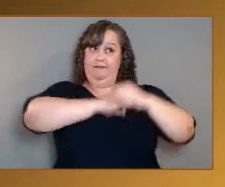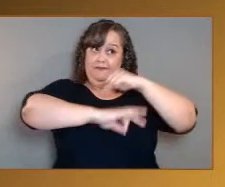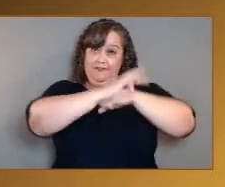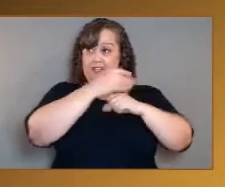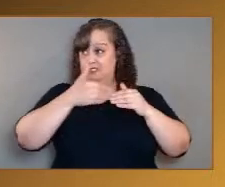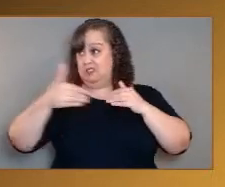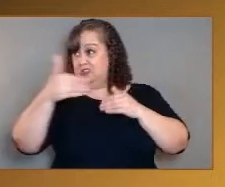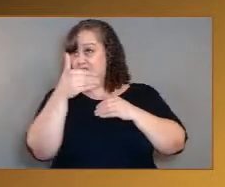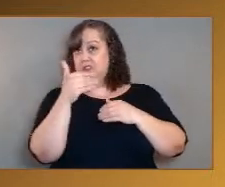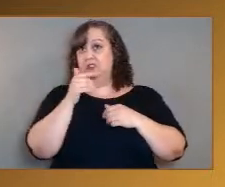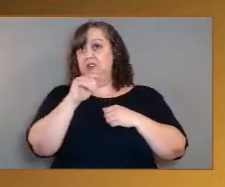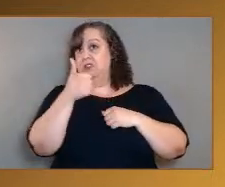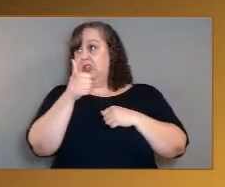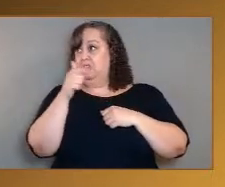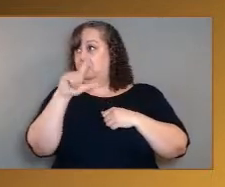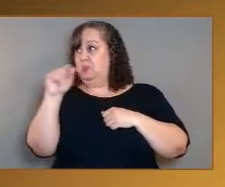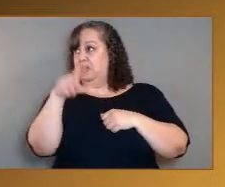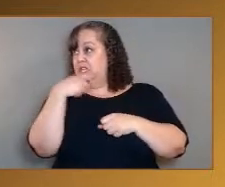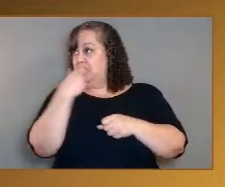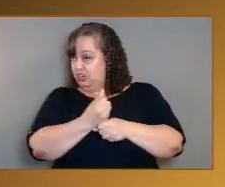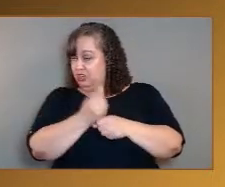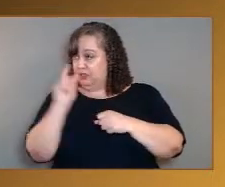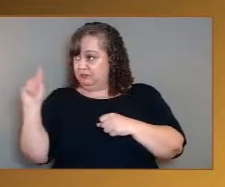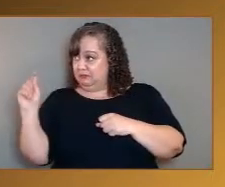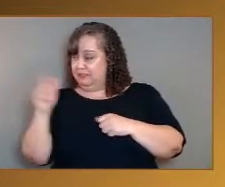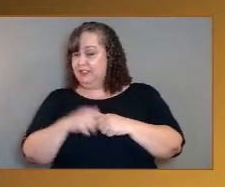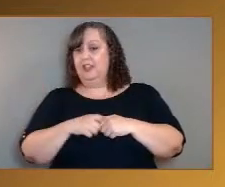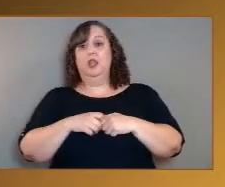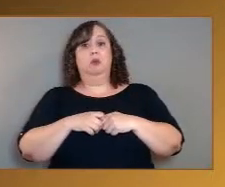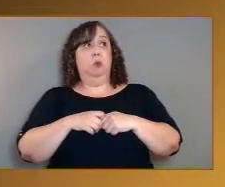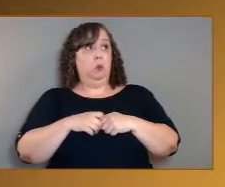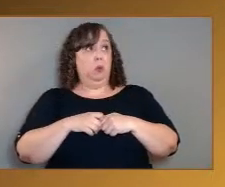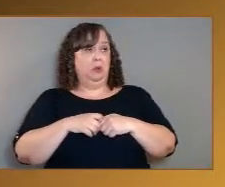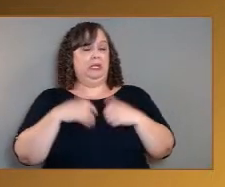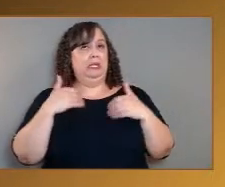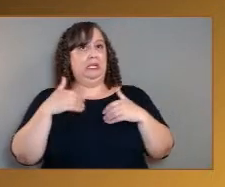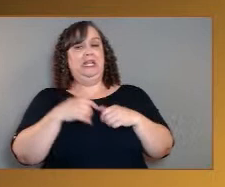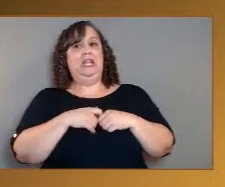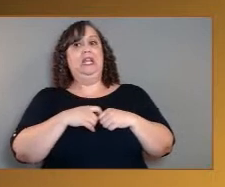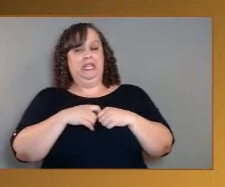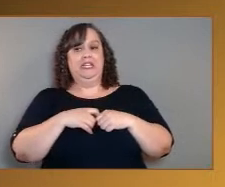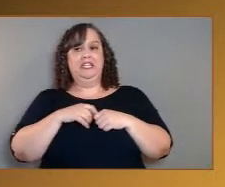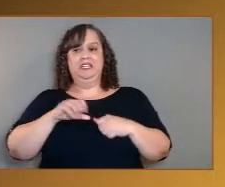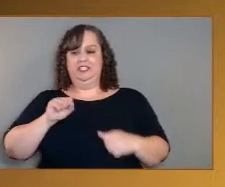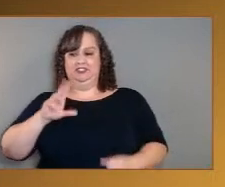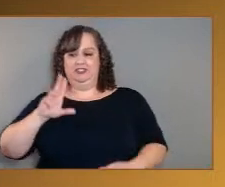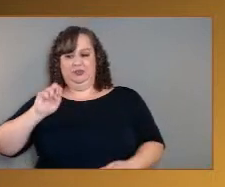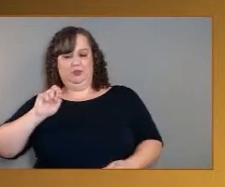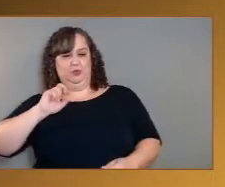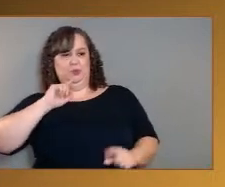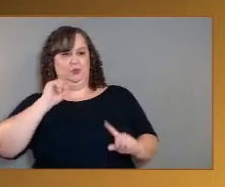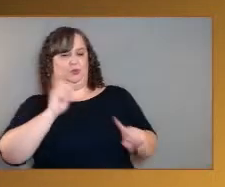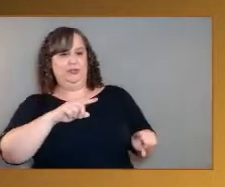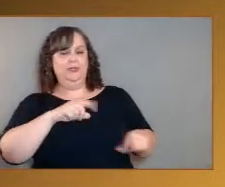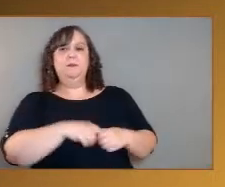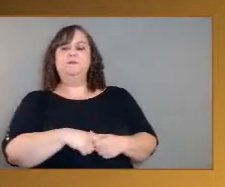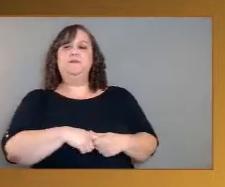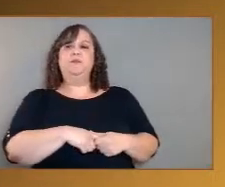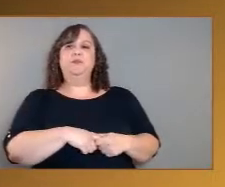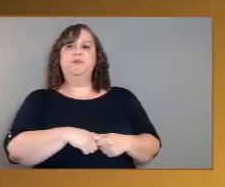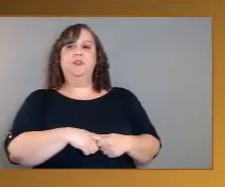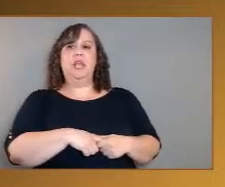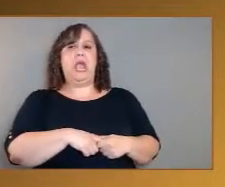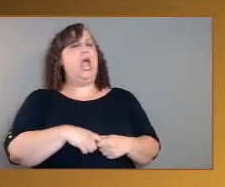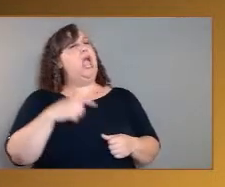It would take lot more. Yeah, and you know, I will have to draw on